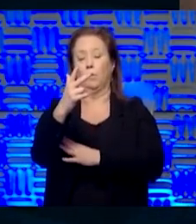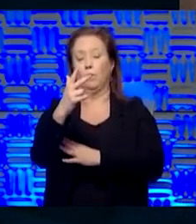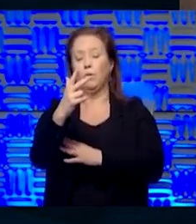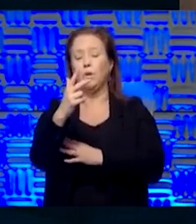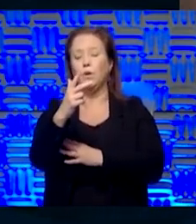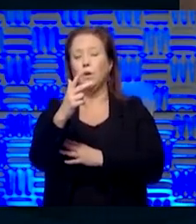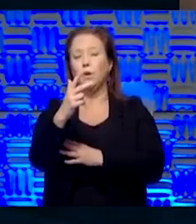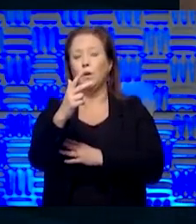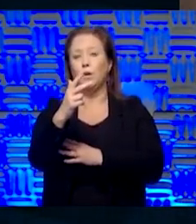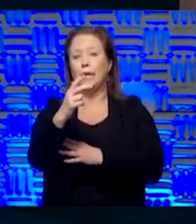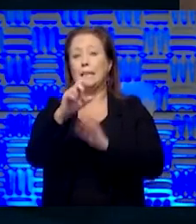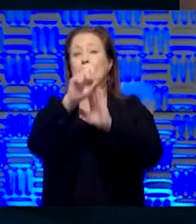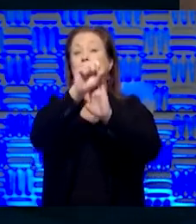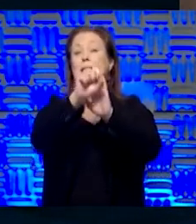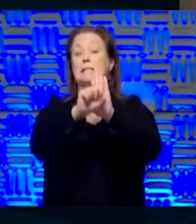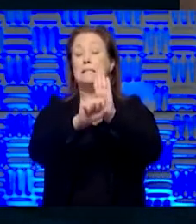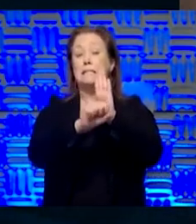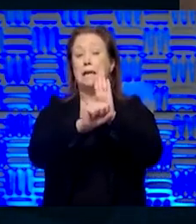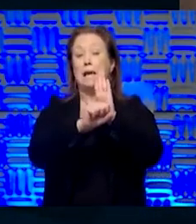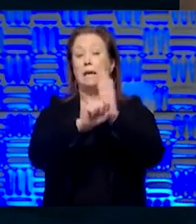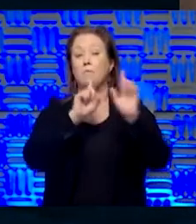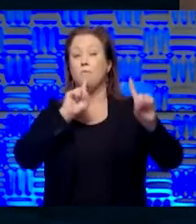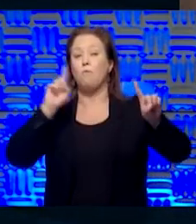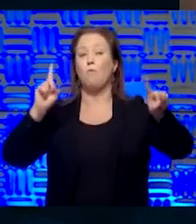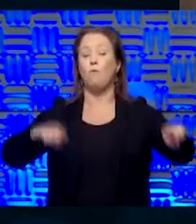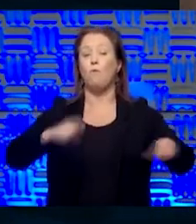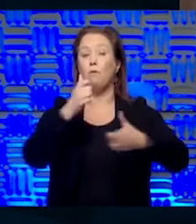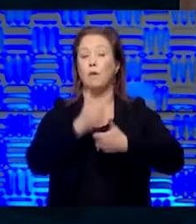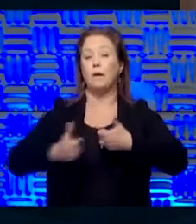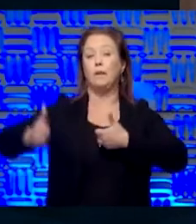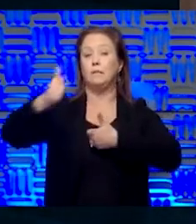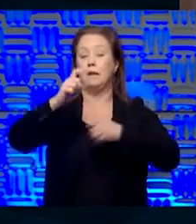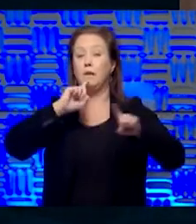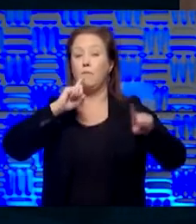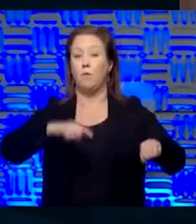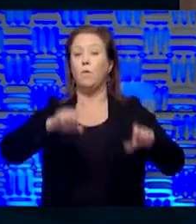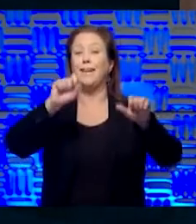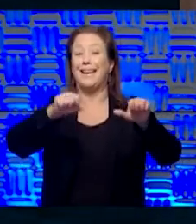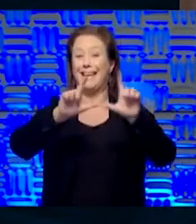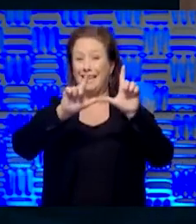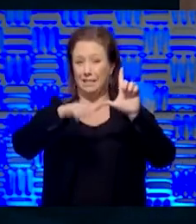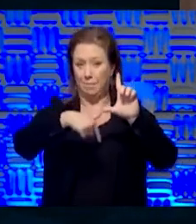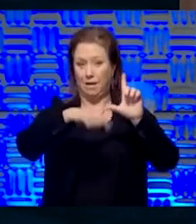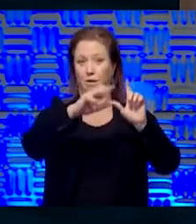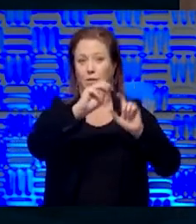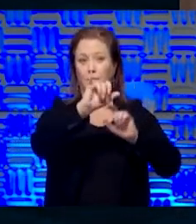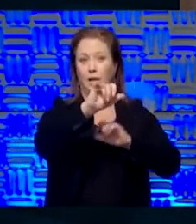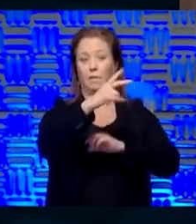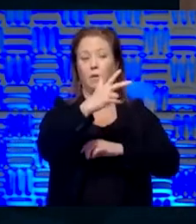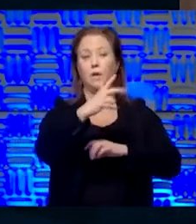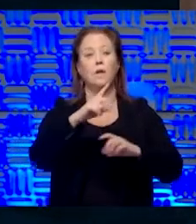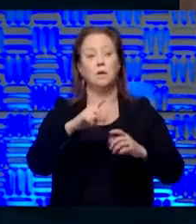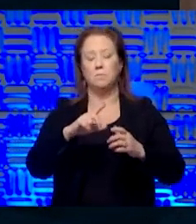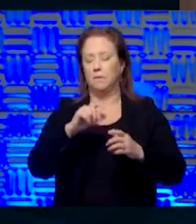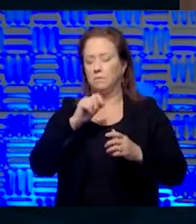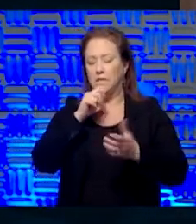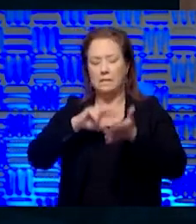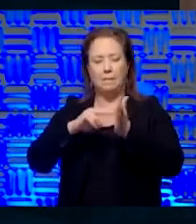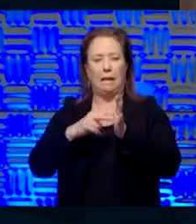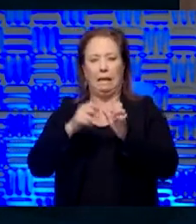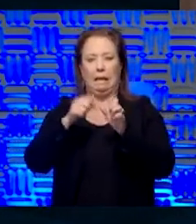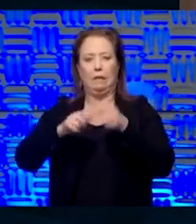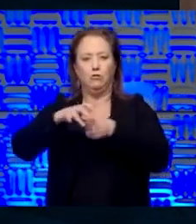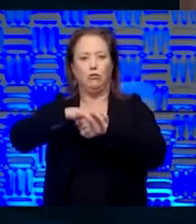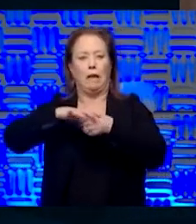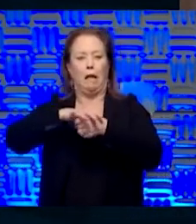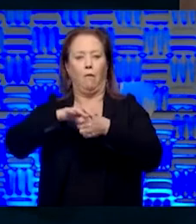the, the, the state executive order may be allowed to expire at that time, but that doesn't preclude county by county having